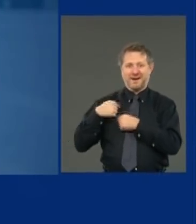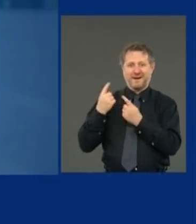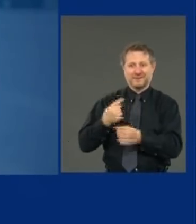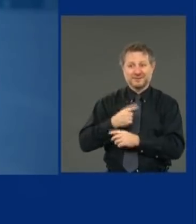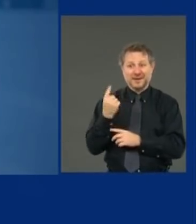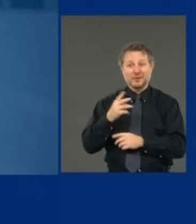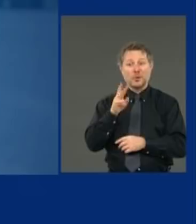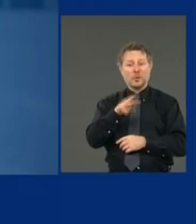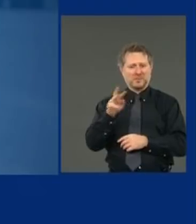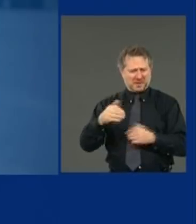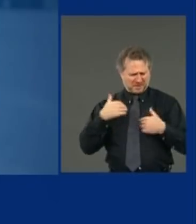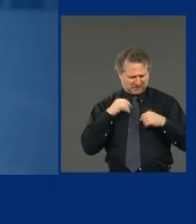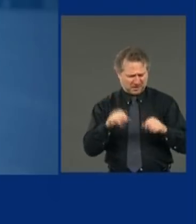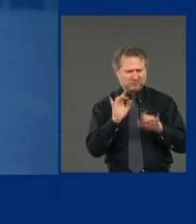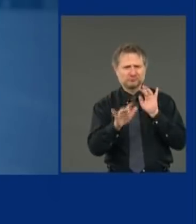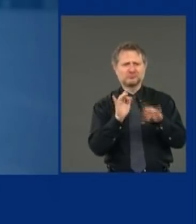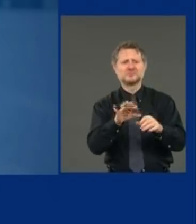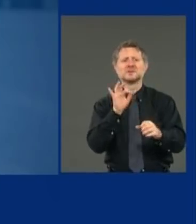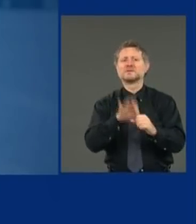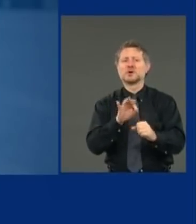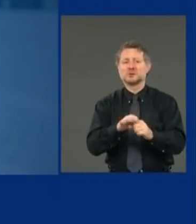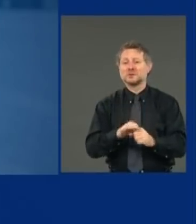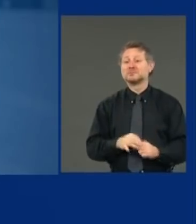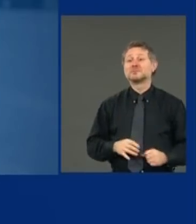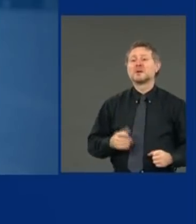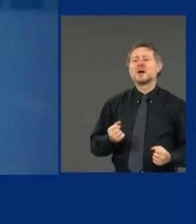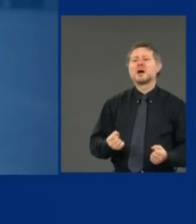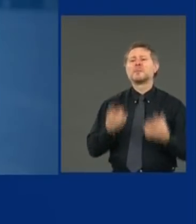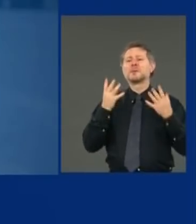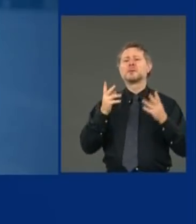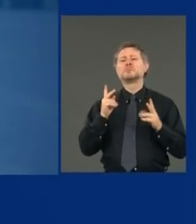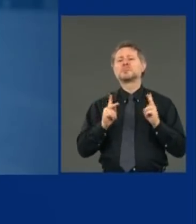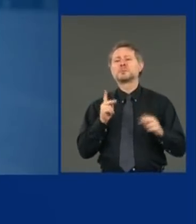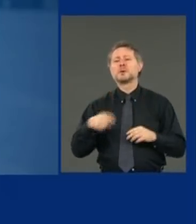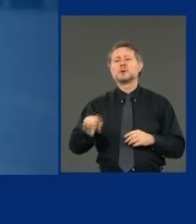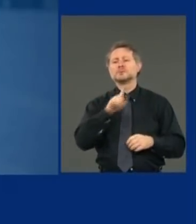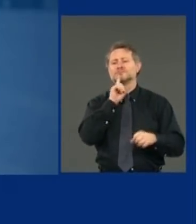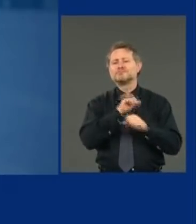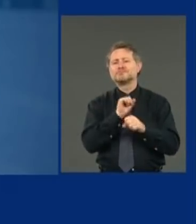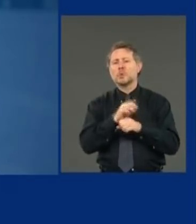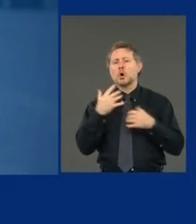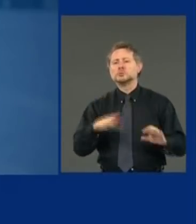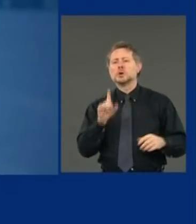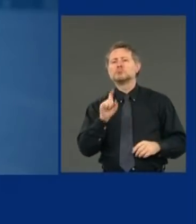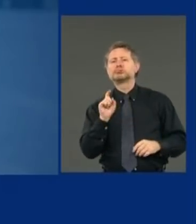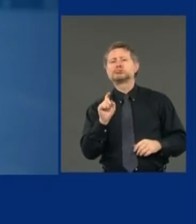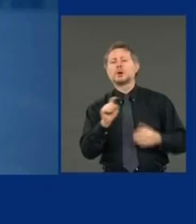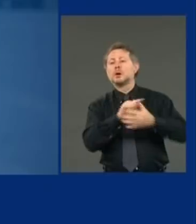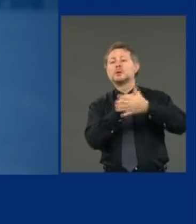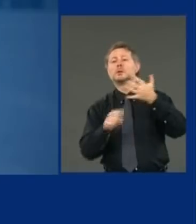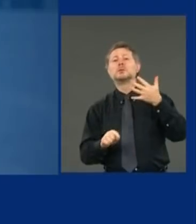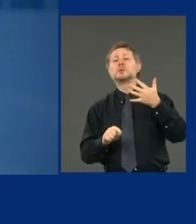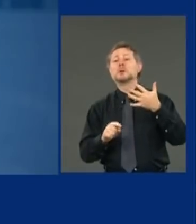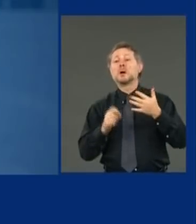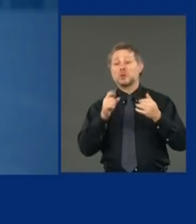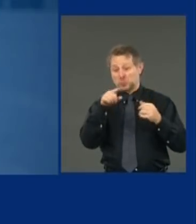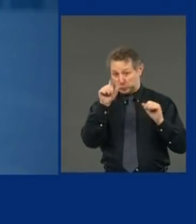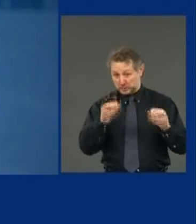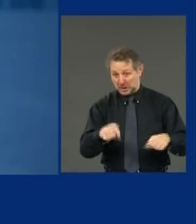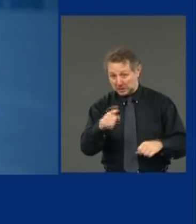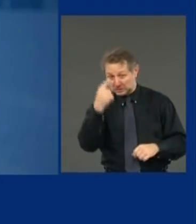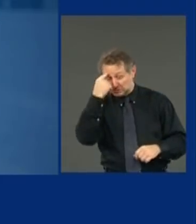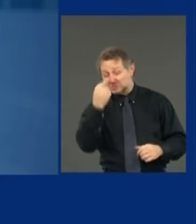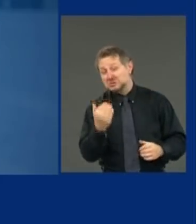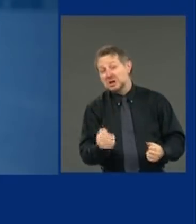and you can vote. How many votes have been cast thus far on the